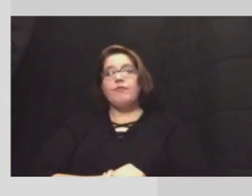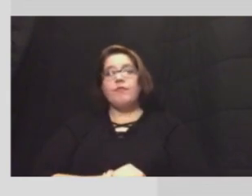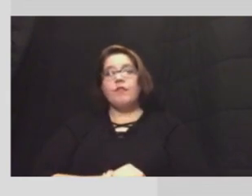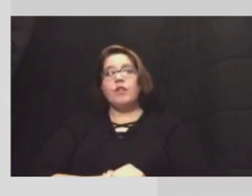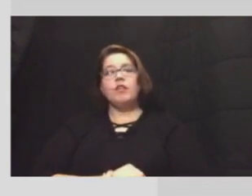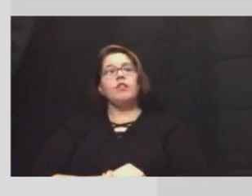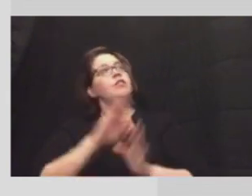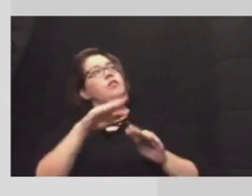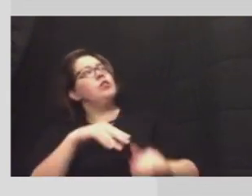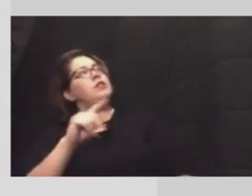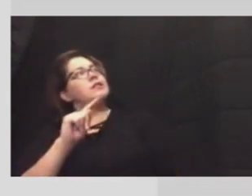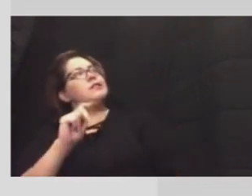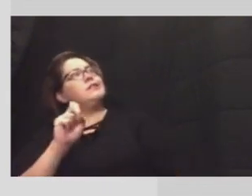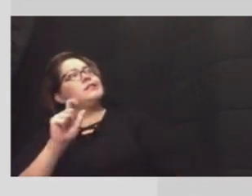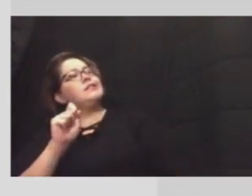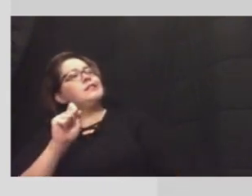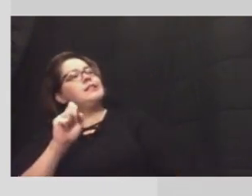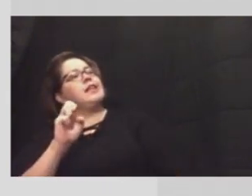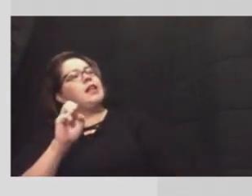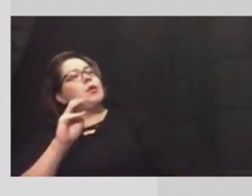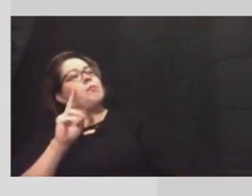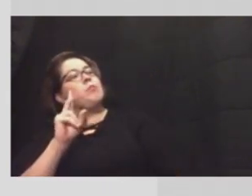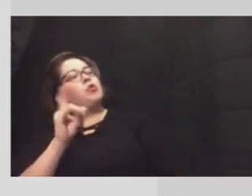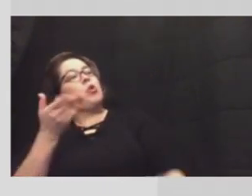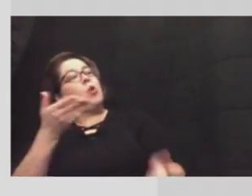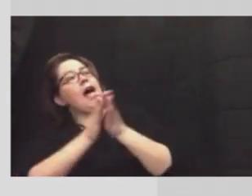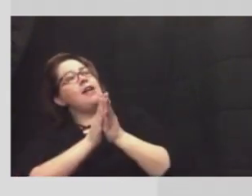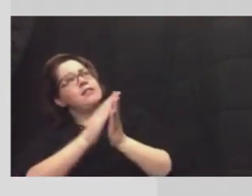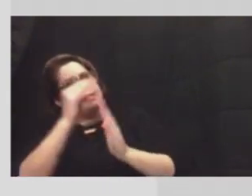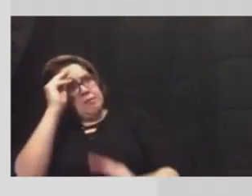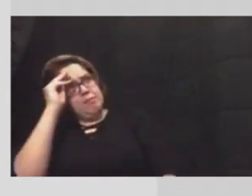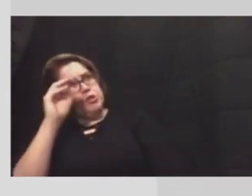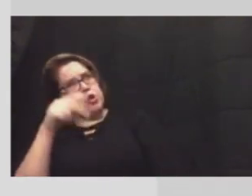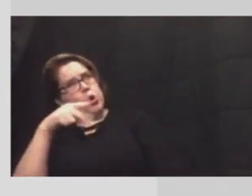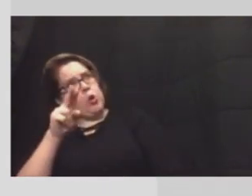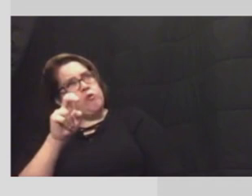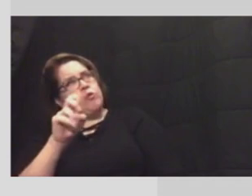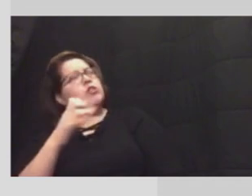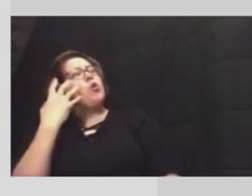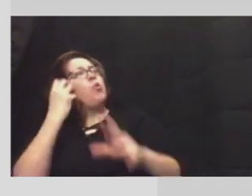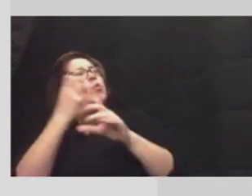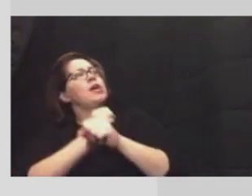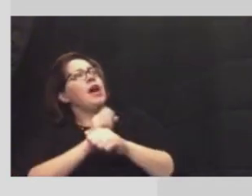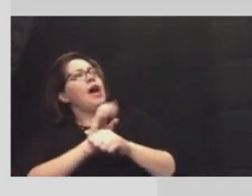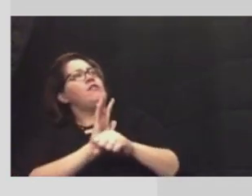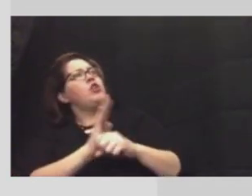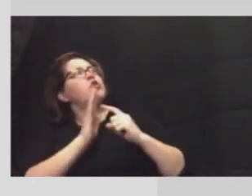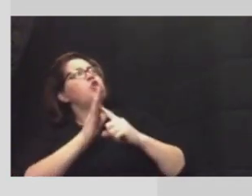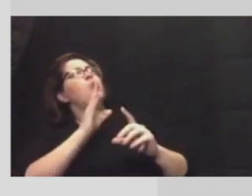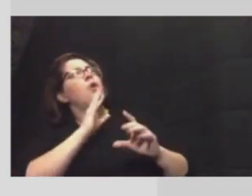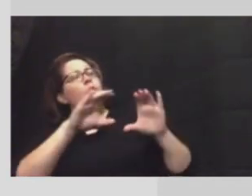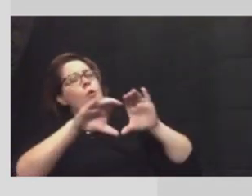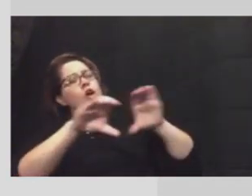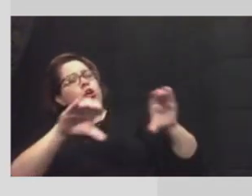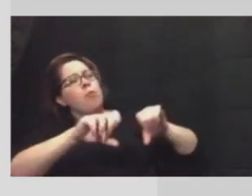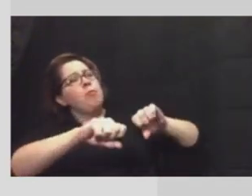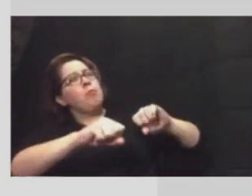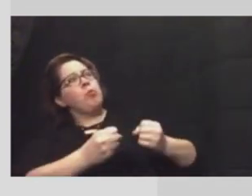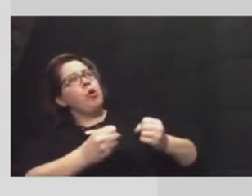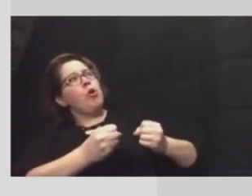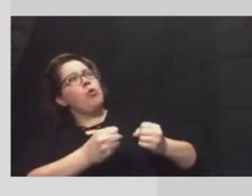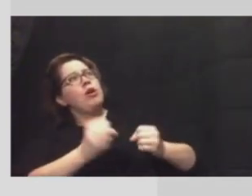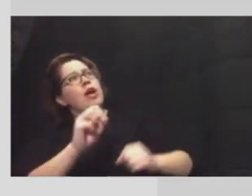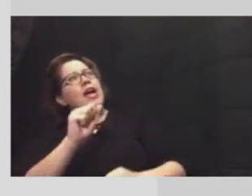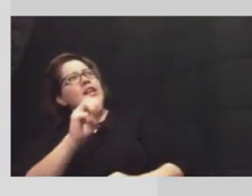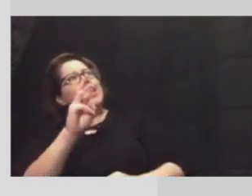from telemundo uh for mr puente we received a video showing a waterline break at saw's facility